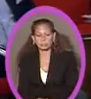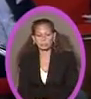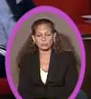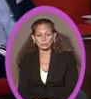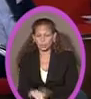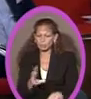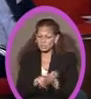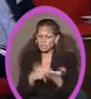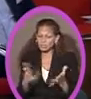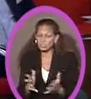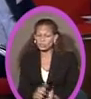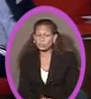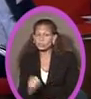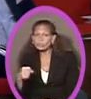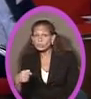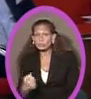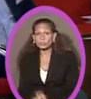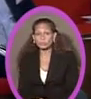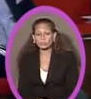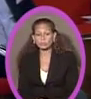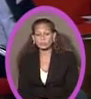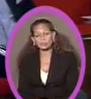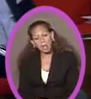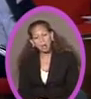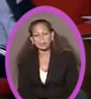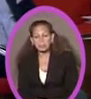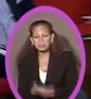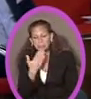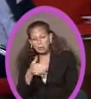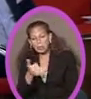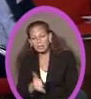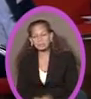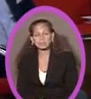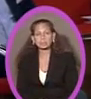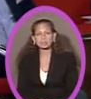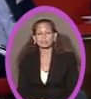Yes, we did. Well played. Good afternoon, sir.